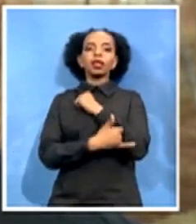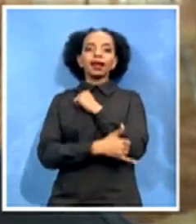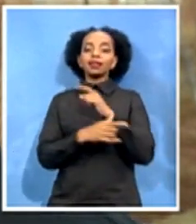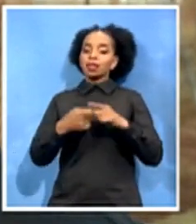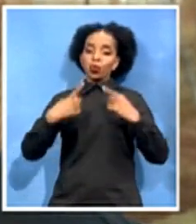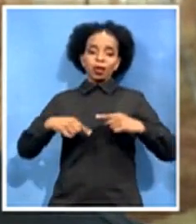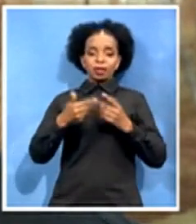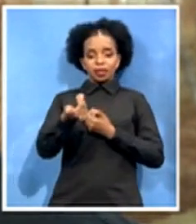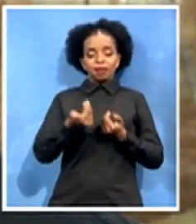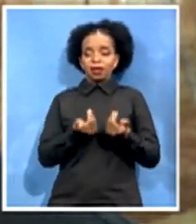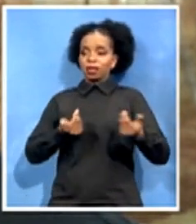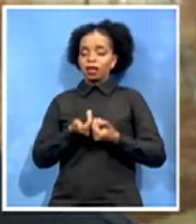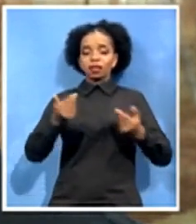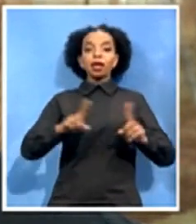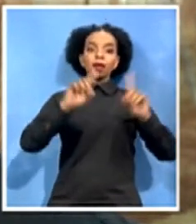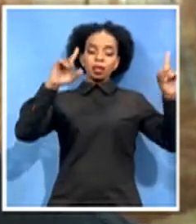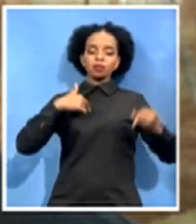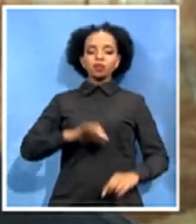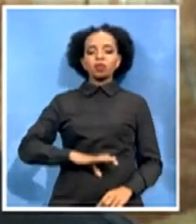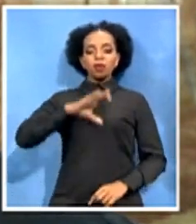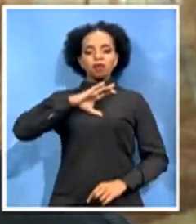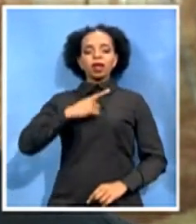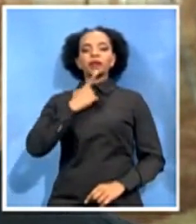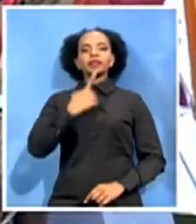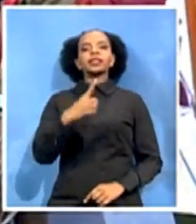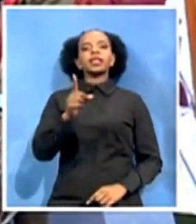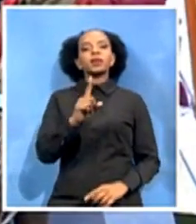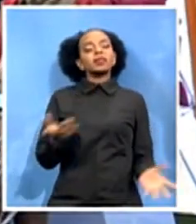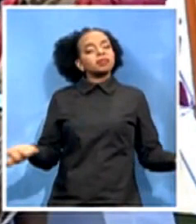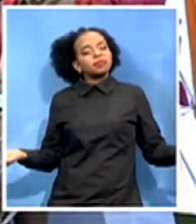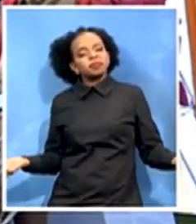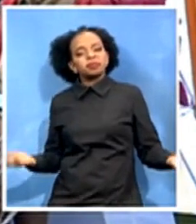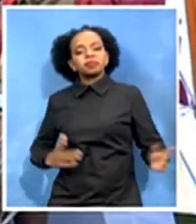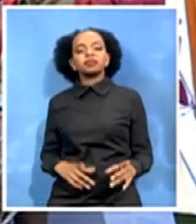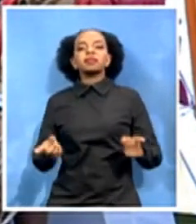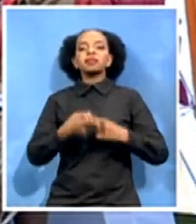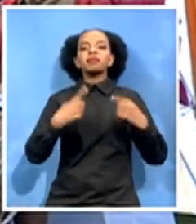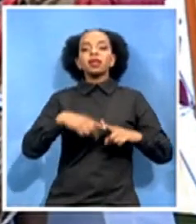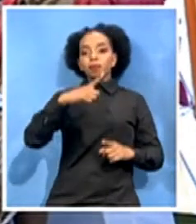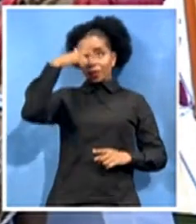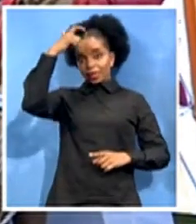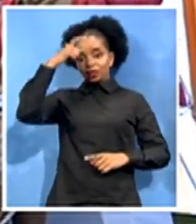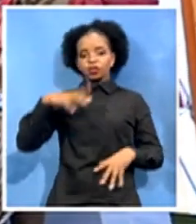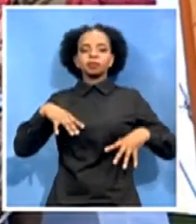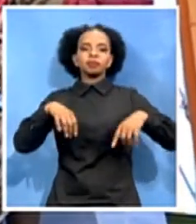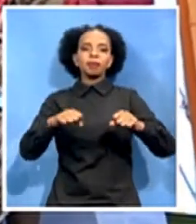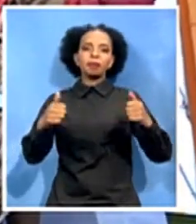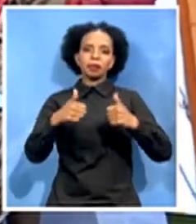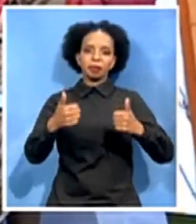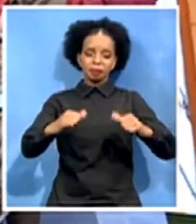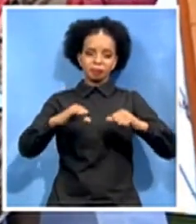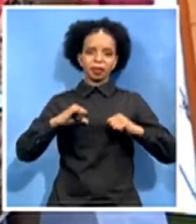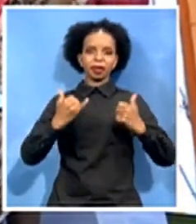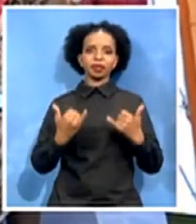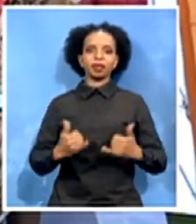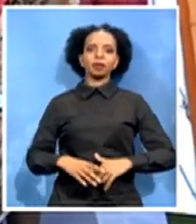ultimately our kingship has been revived. Historians say the decisive and strong